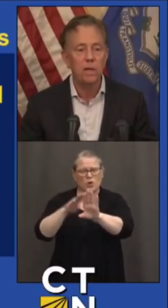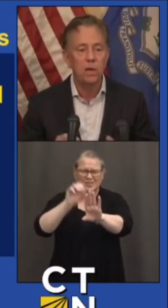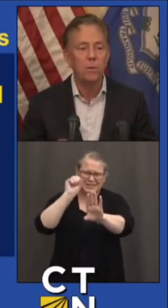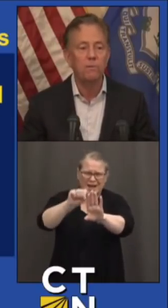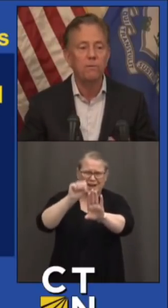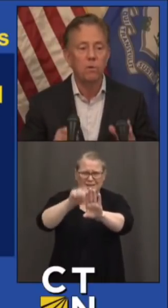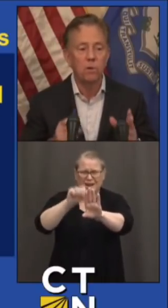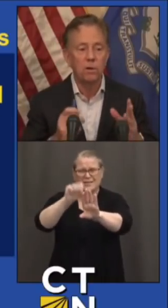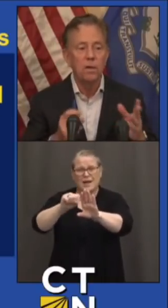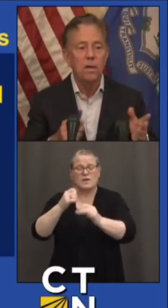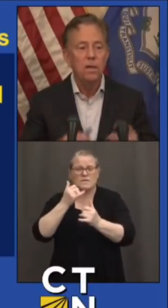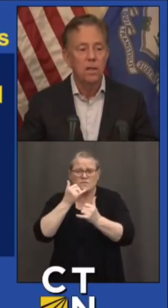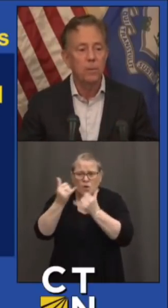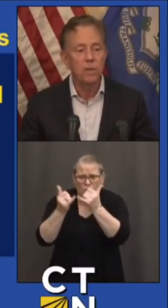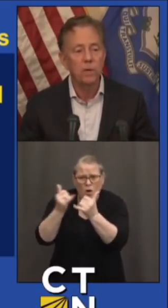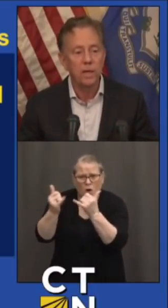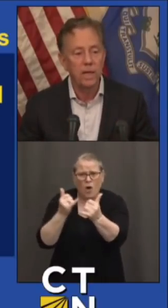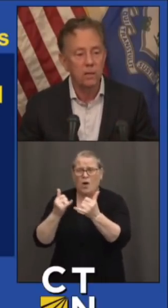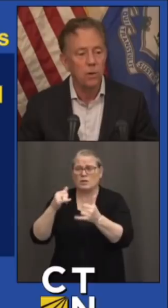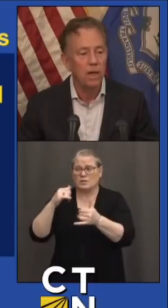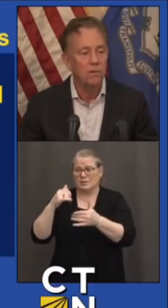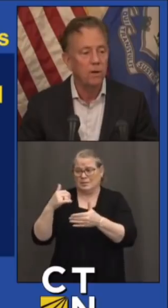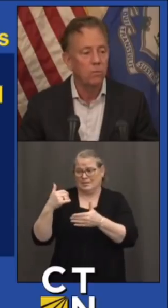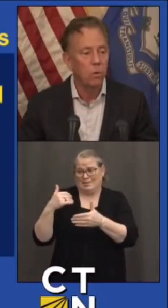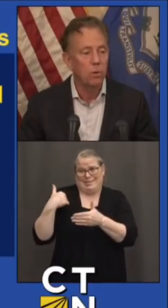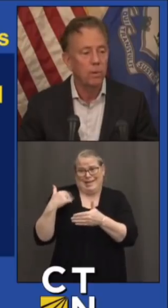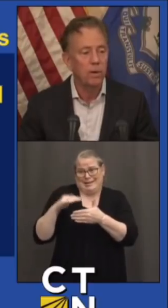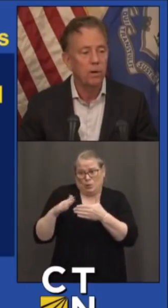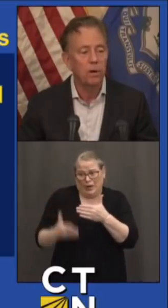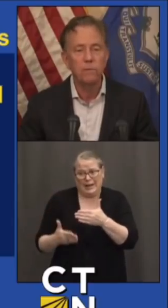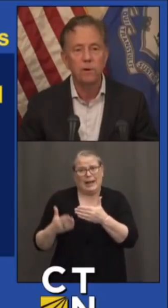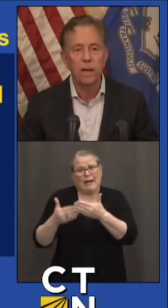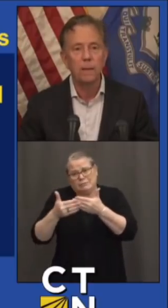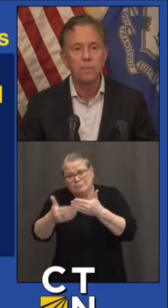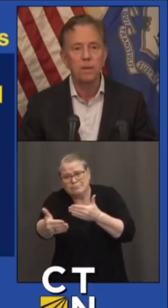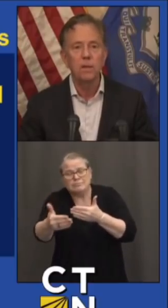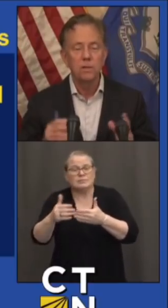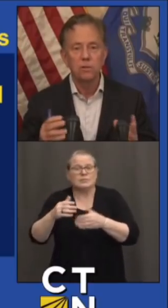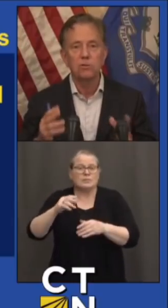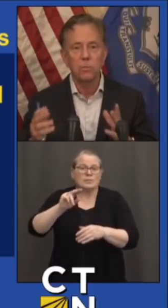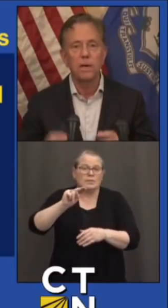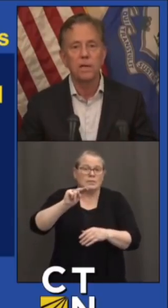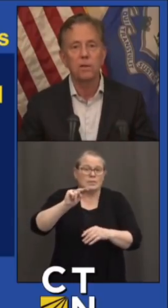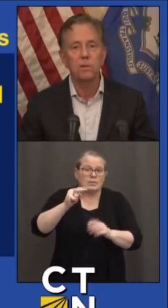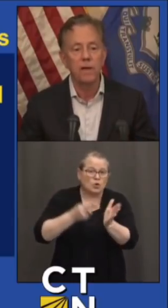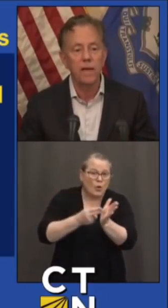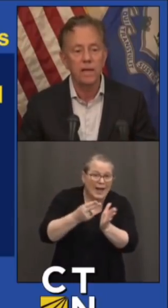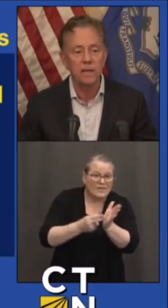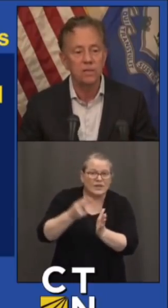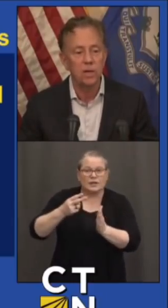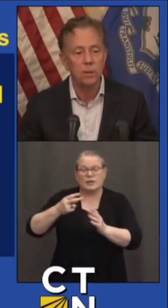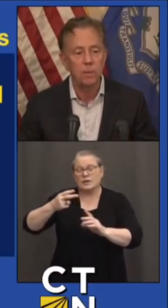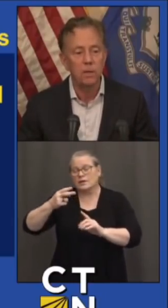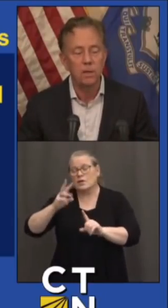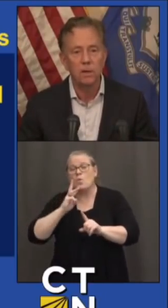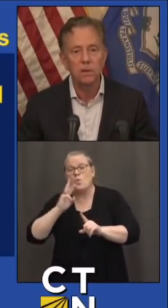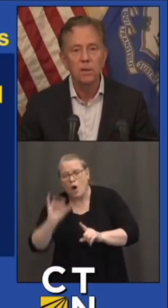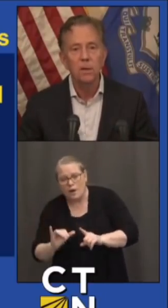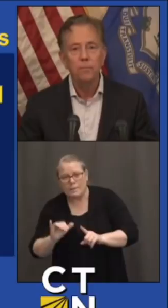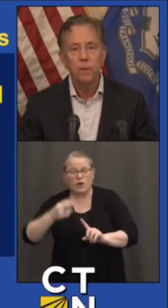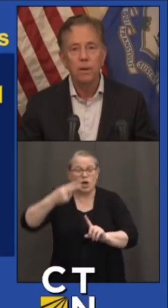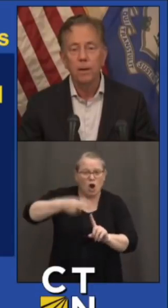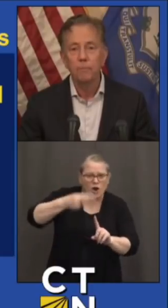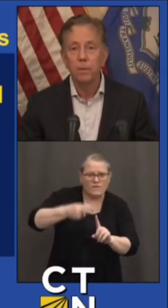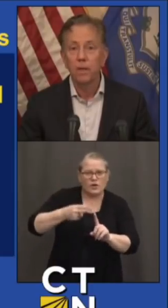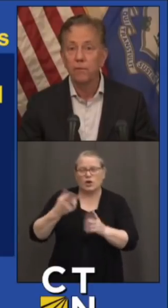last week, going forward. They'll be doing that in New Haven and Waterbury and Hartford and Hamden. Just reminding you, the van is going to be there.